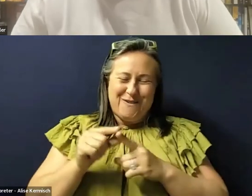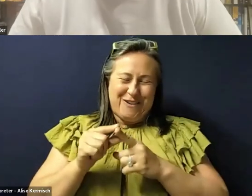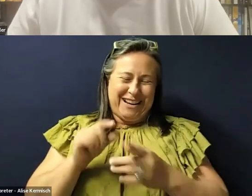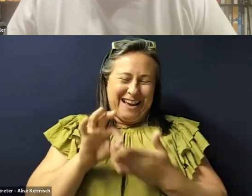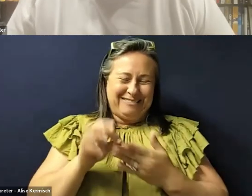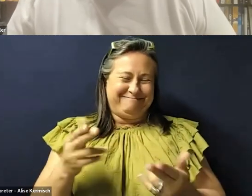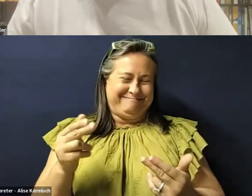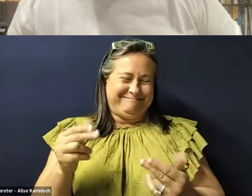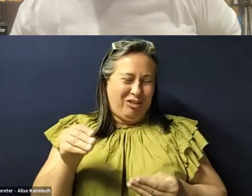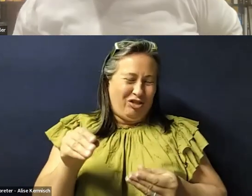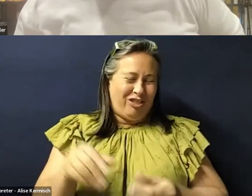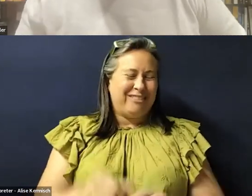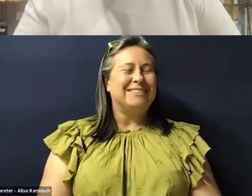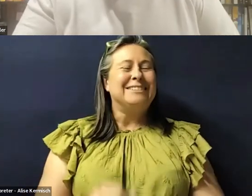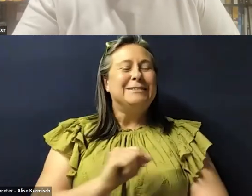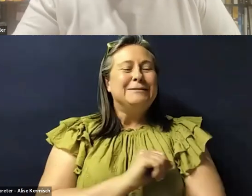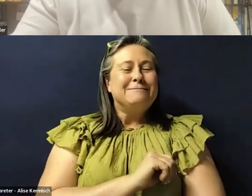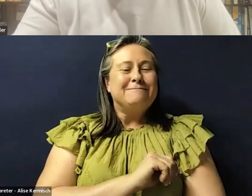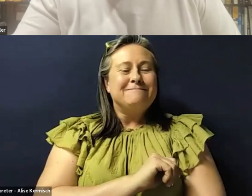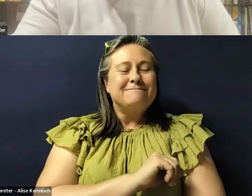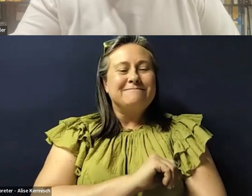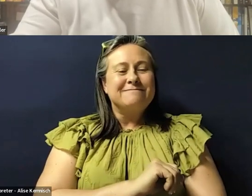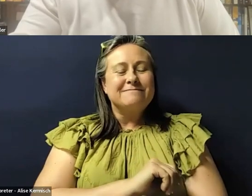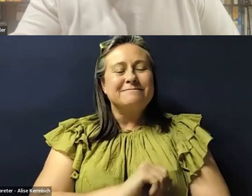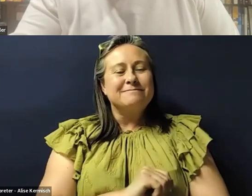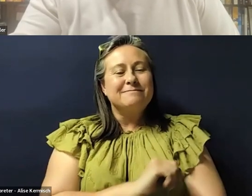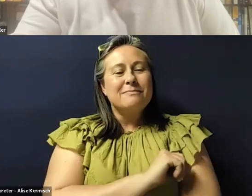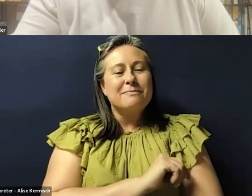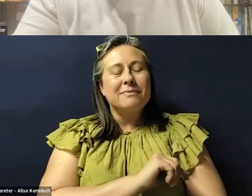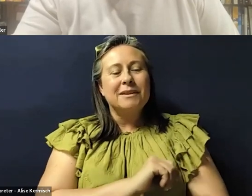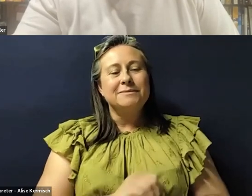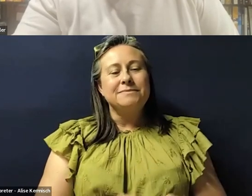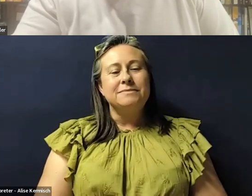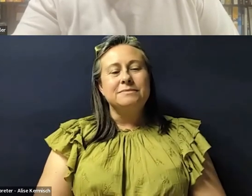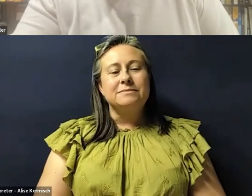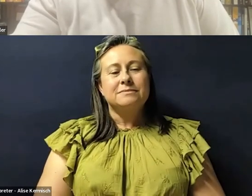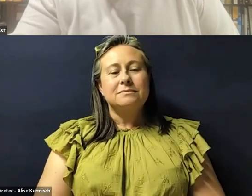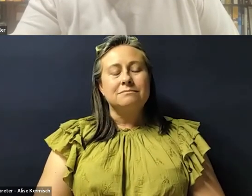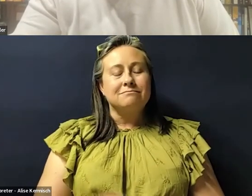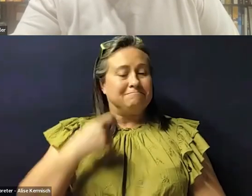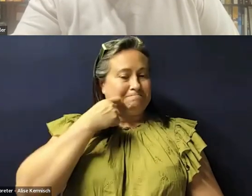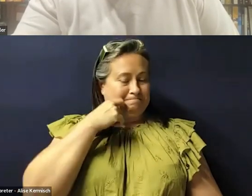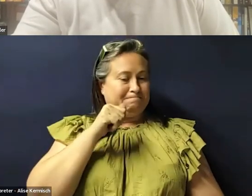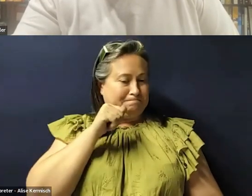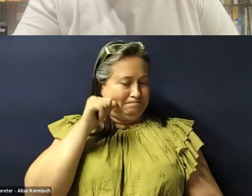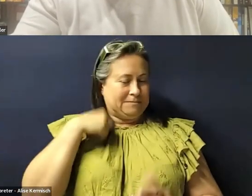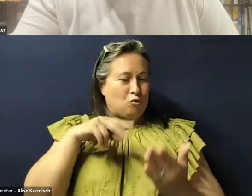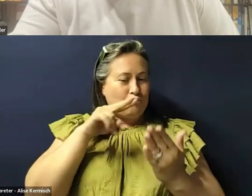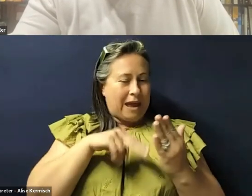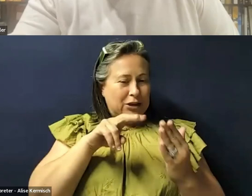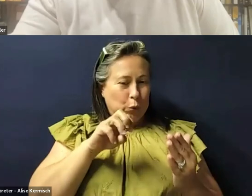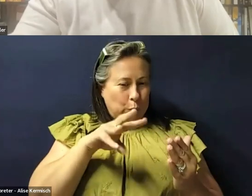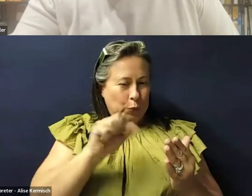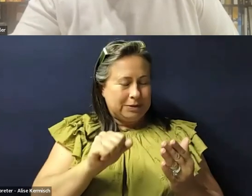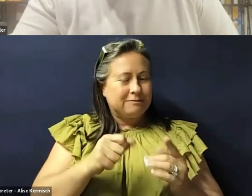Um, so, so I, I, in, in reading the, just reading the news yesterday, a piece came up from the New York